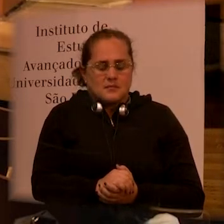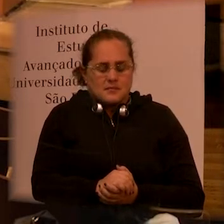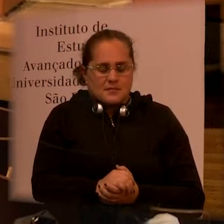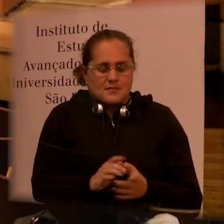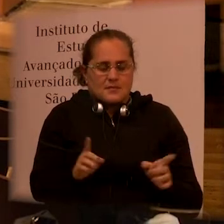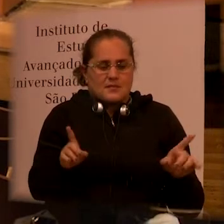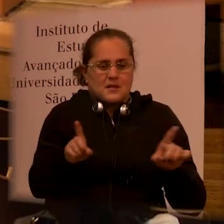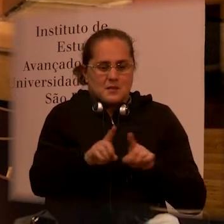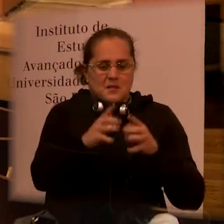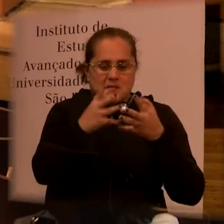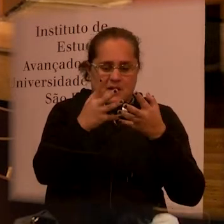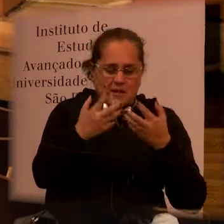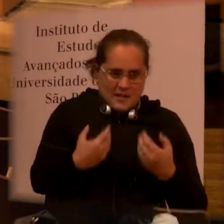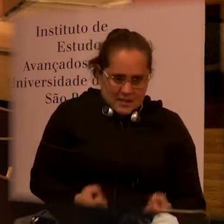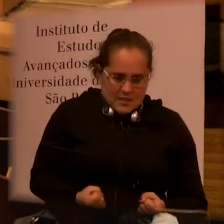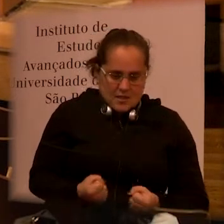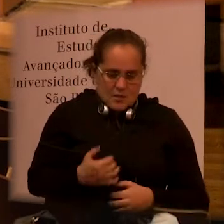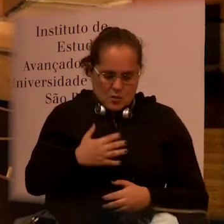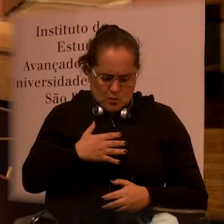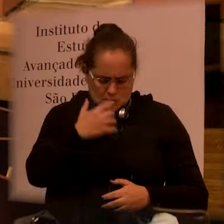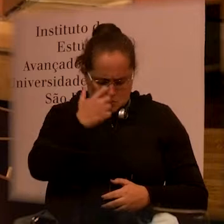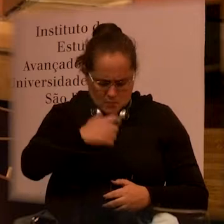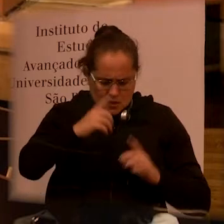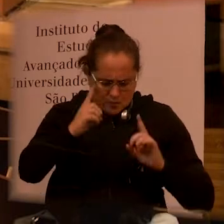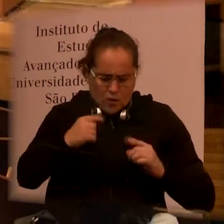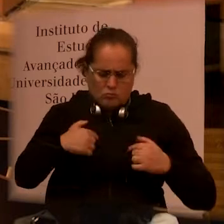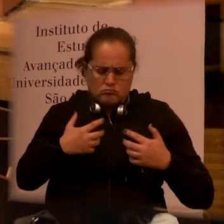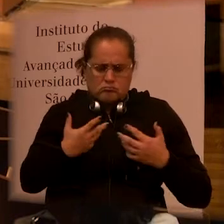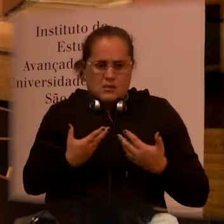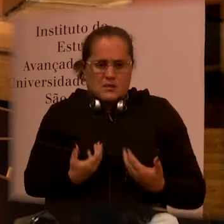via the acceptance of oneself?